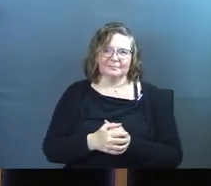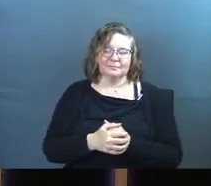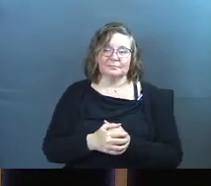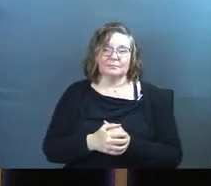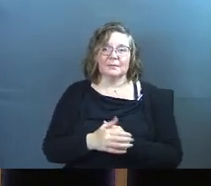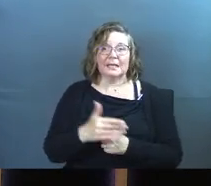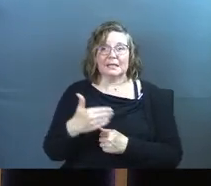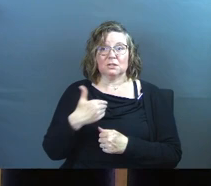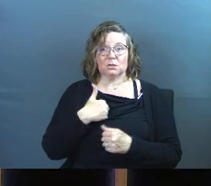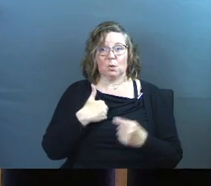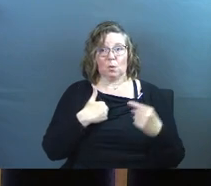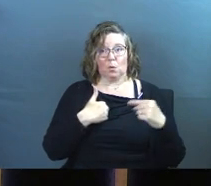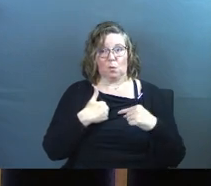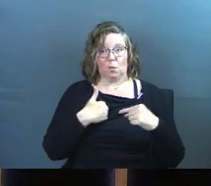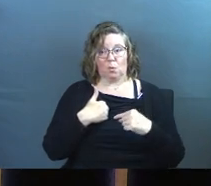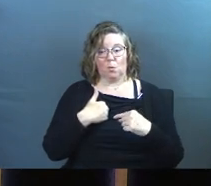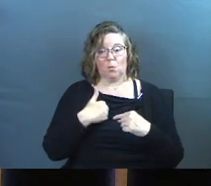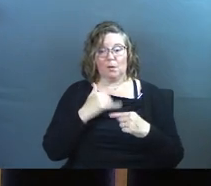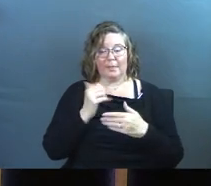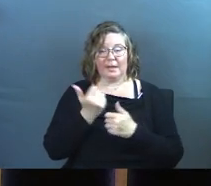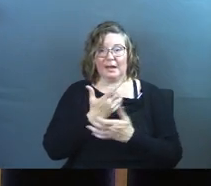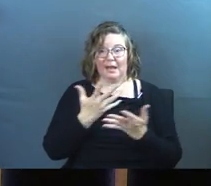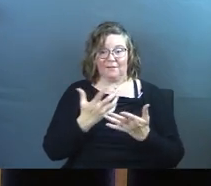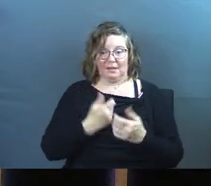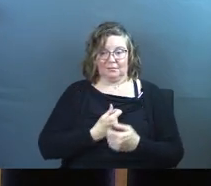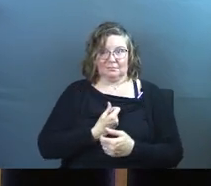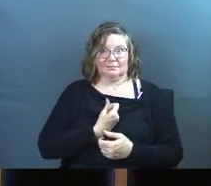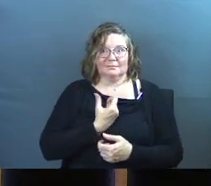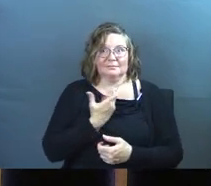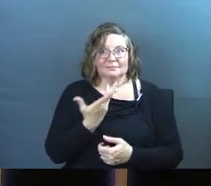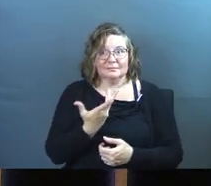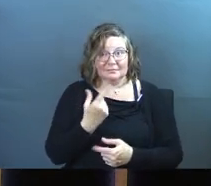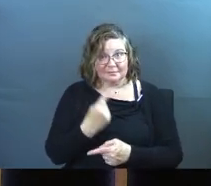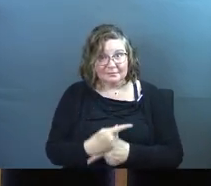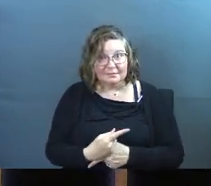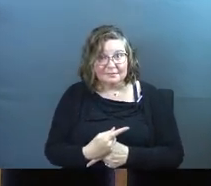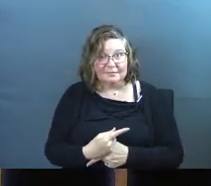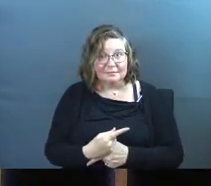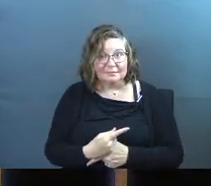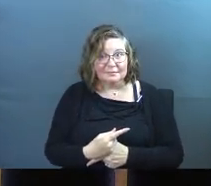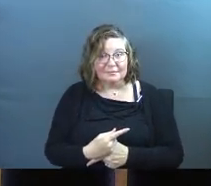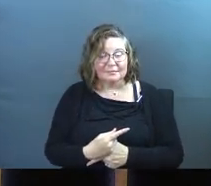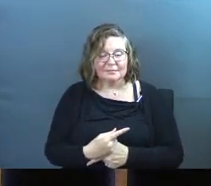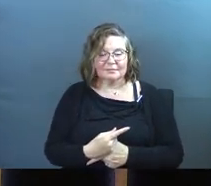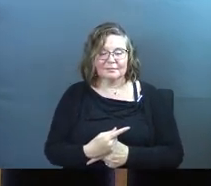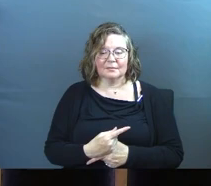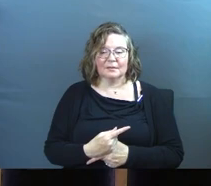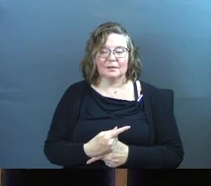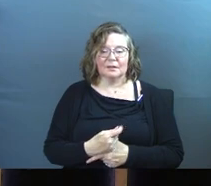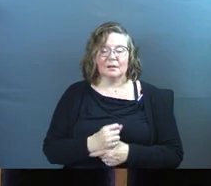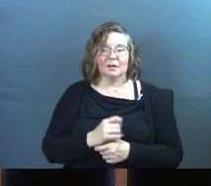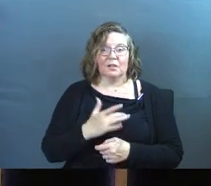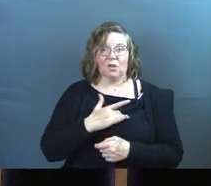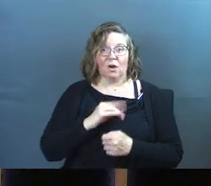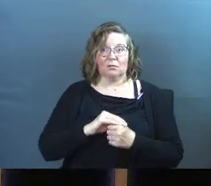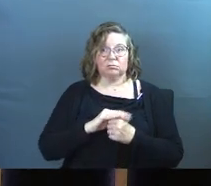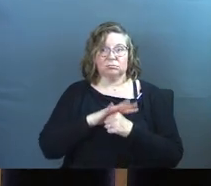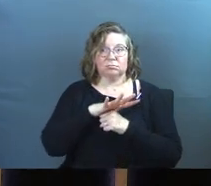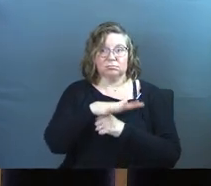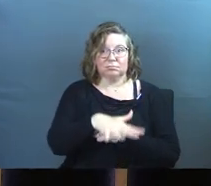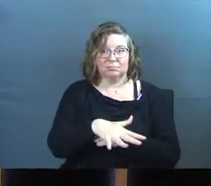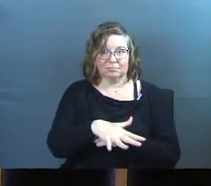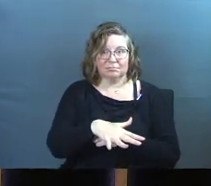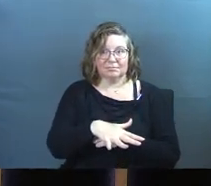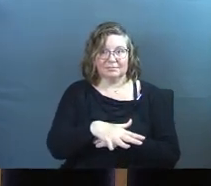But it's the soul. It's the soul that everything comes from, isn't it? For it's out of the overflow of the heart that the mouth